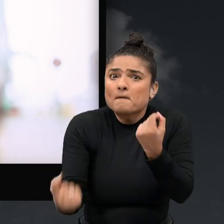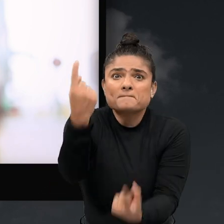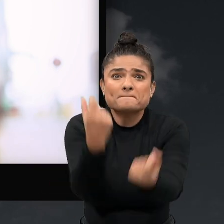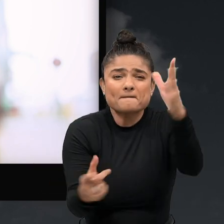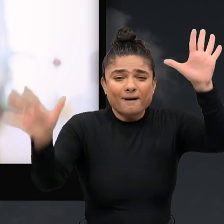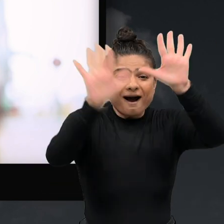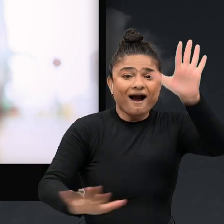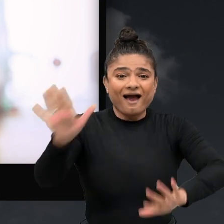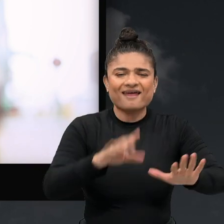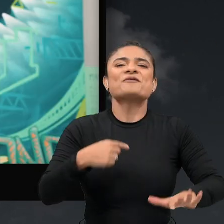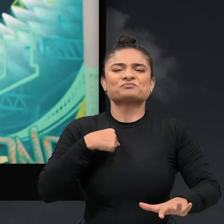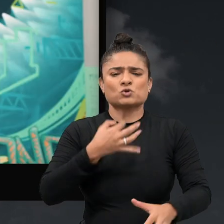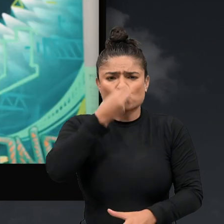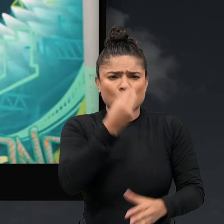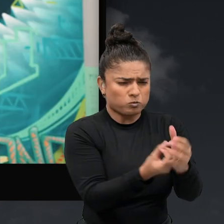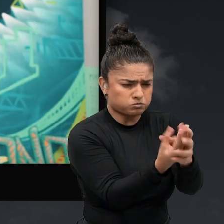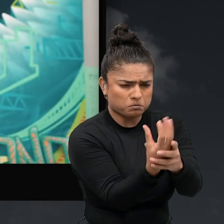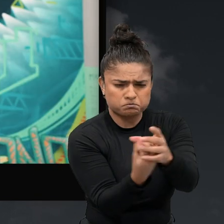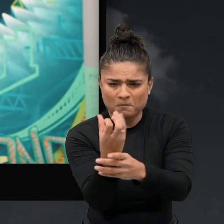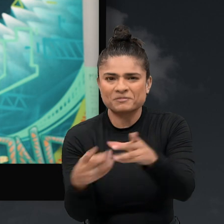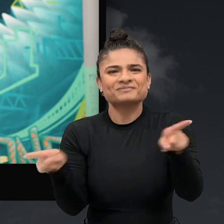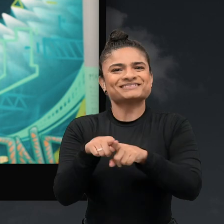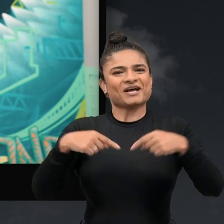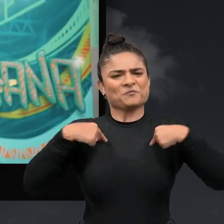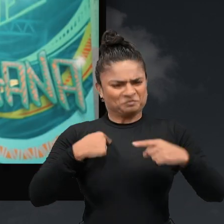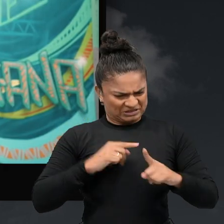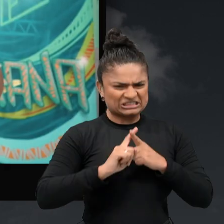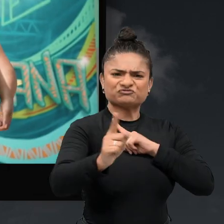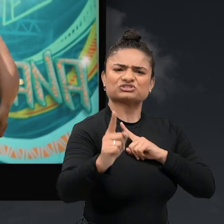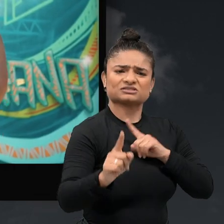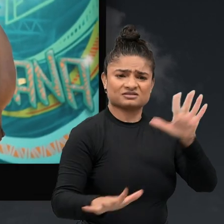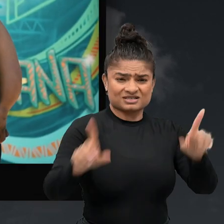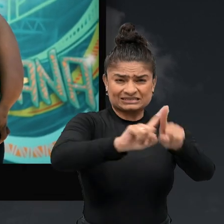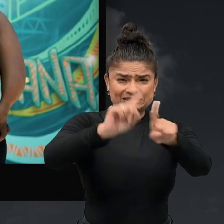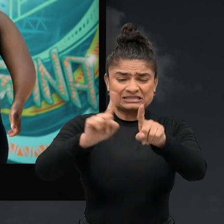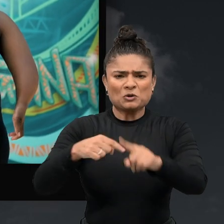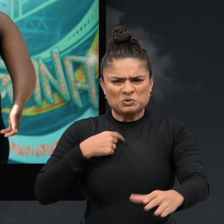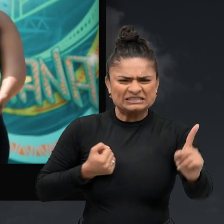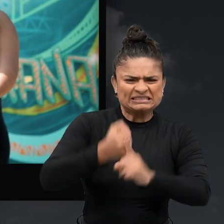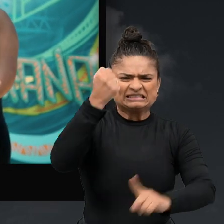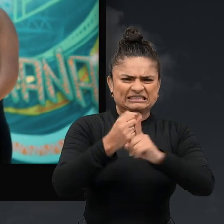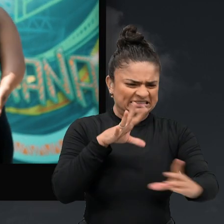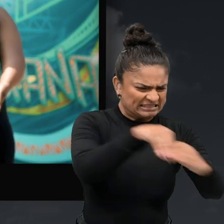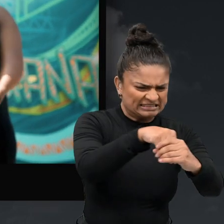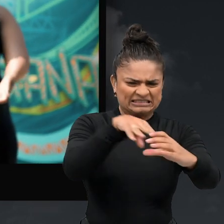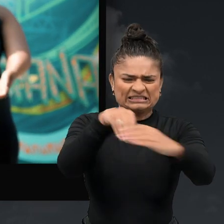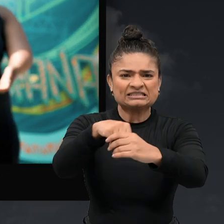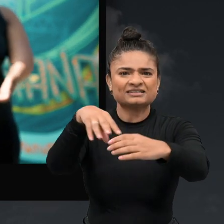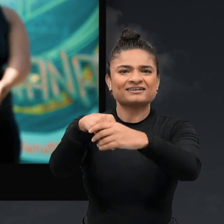kind and my color is godly defined. There are a lot of roses like me, colored different. In most cases